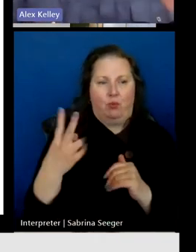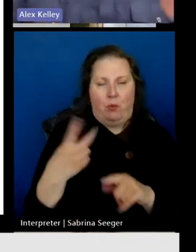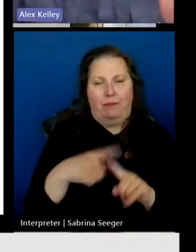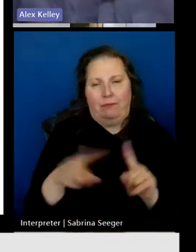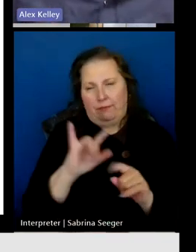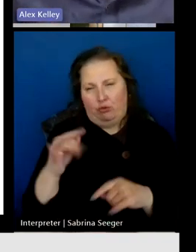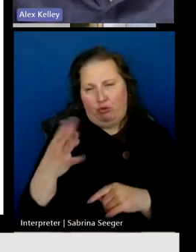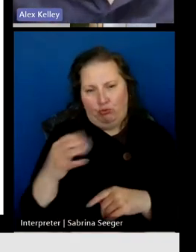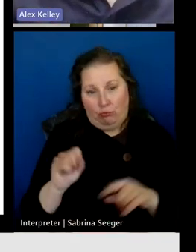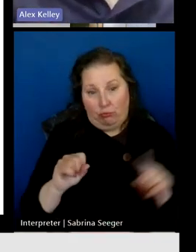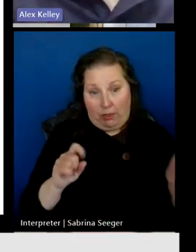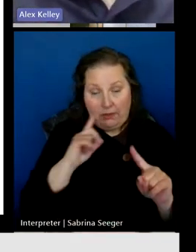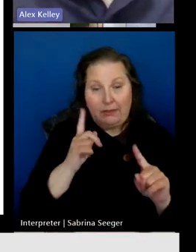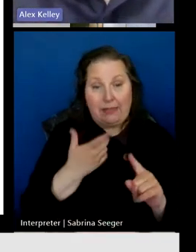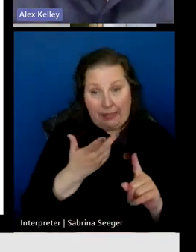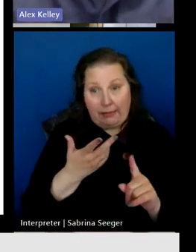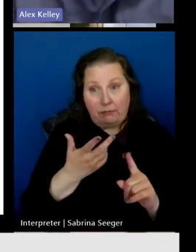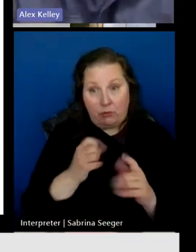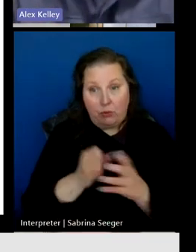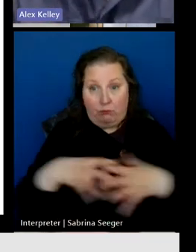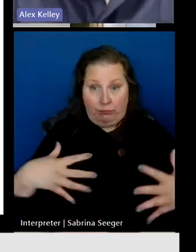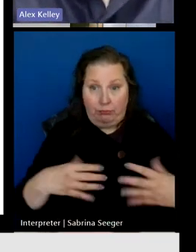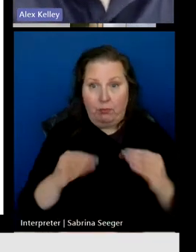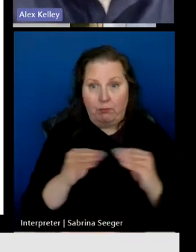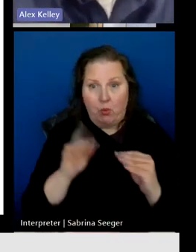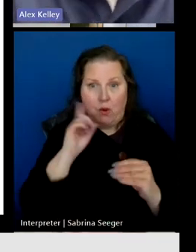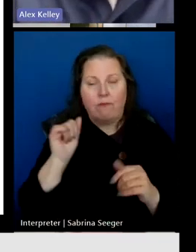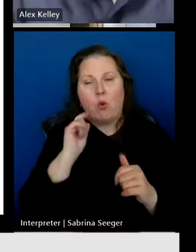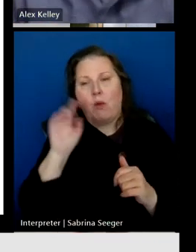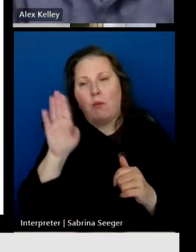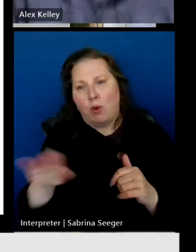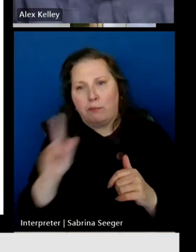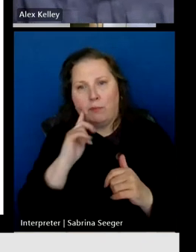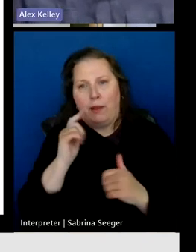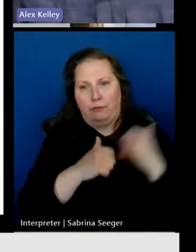apply themselves to broadband construction projects.